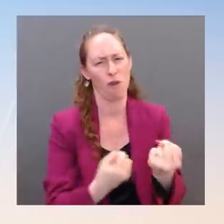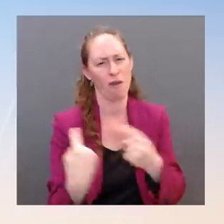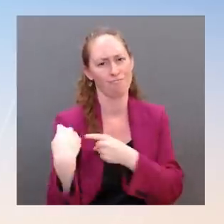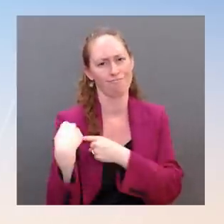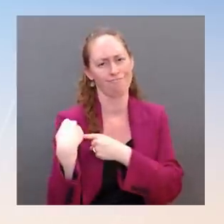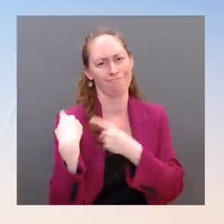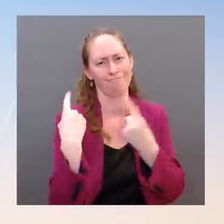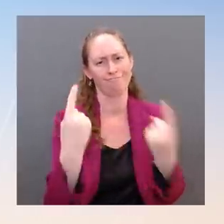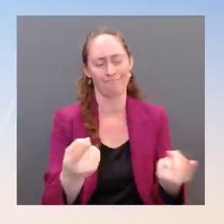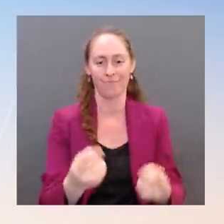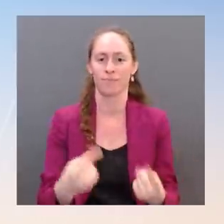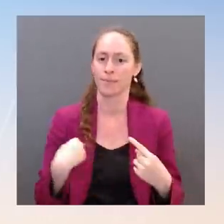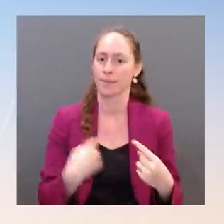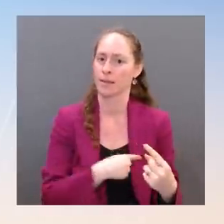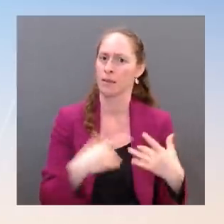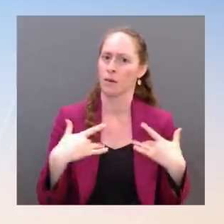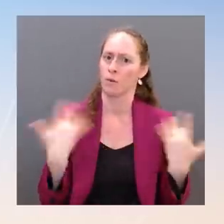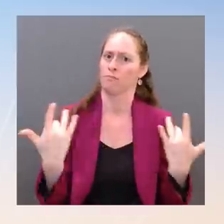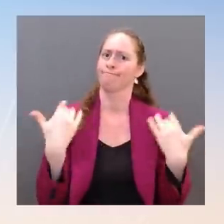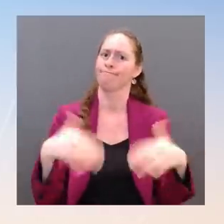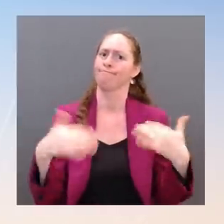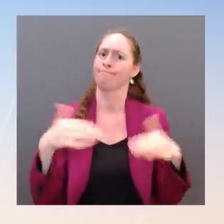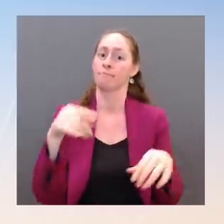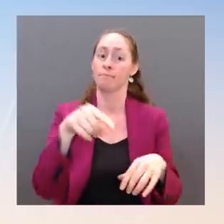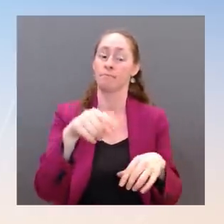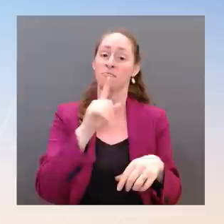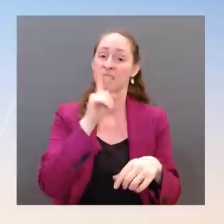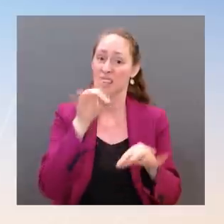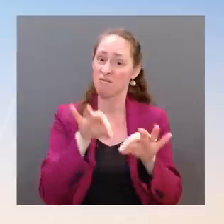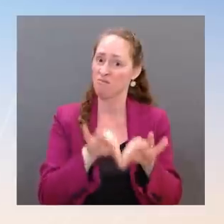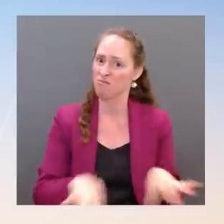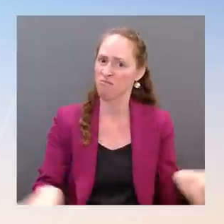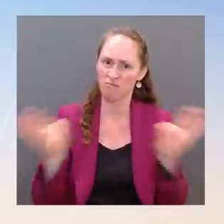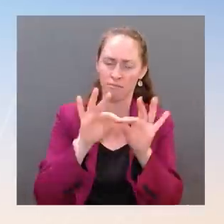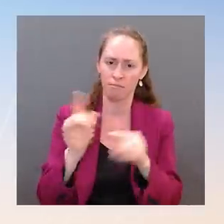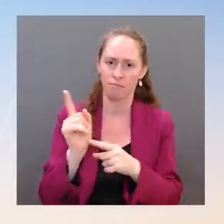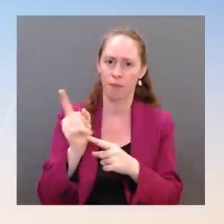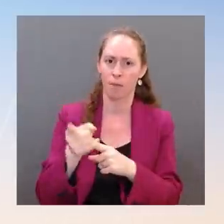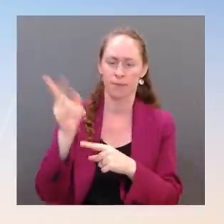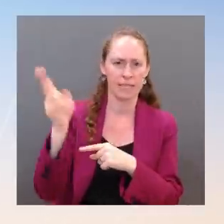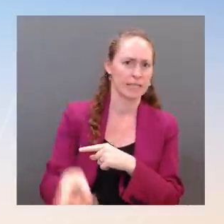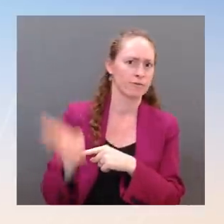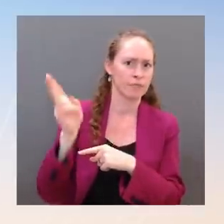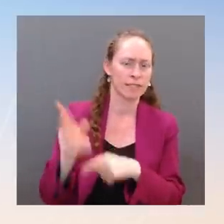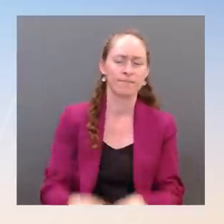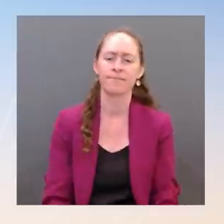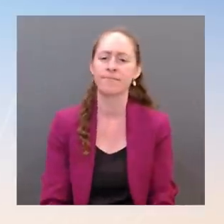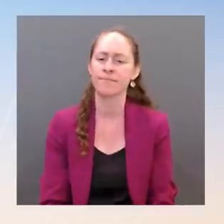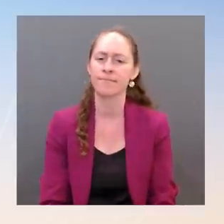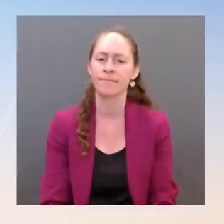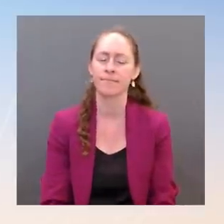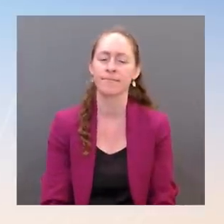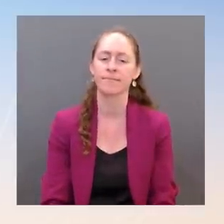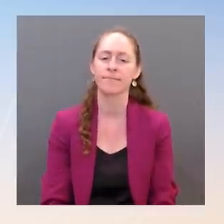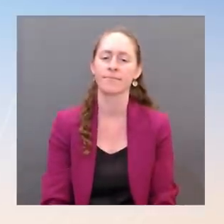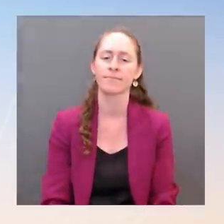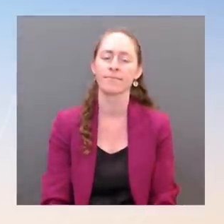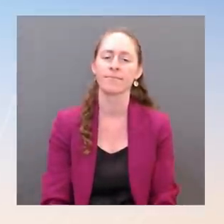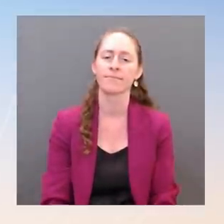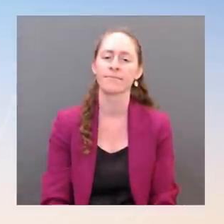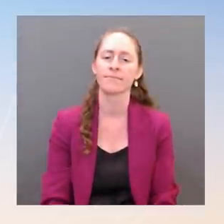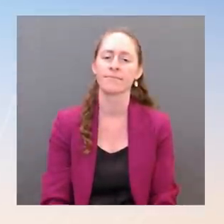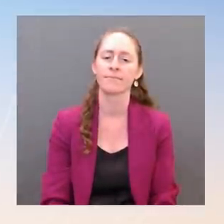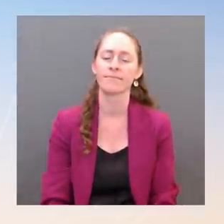is when he meets with them tomorrow. After that meeting concludes, President Biden will board Air Force One for a trip to the